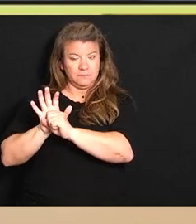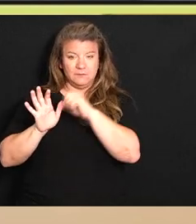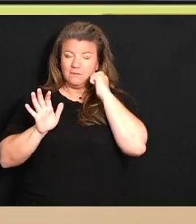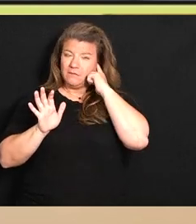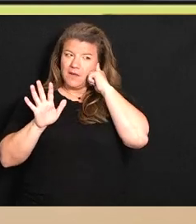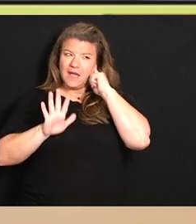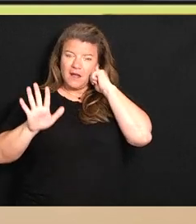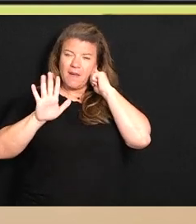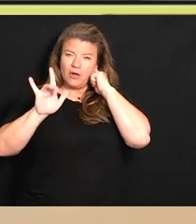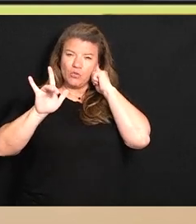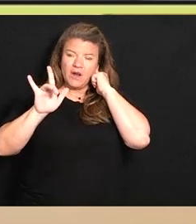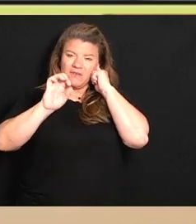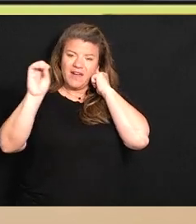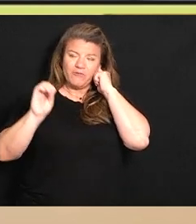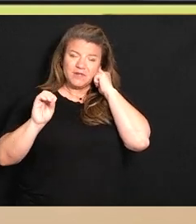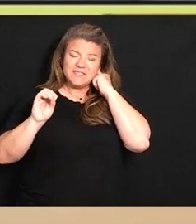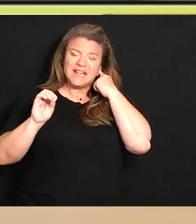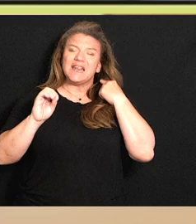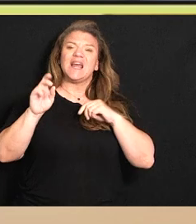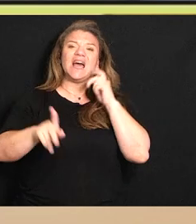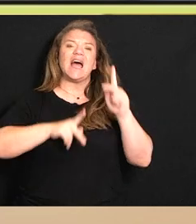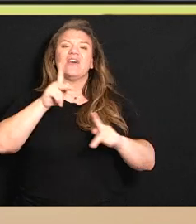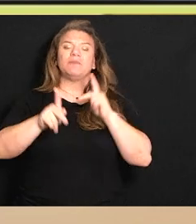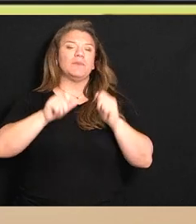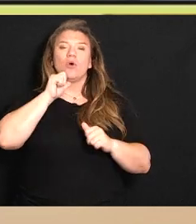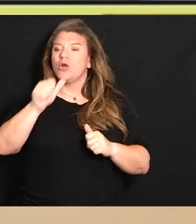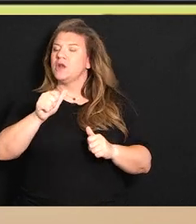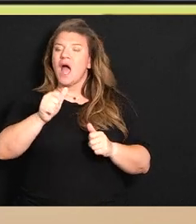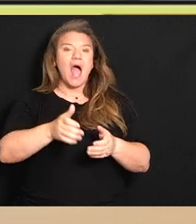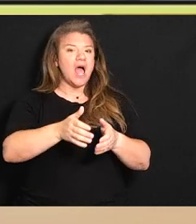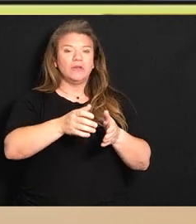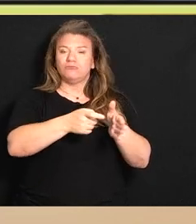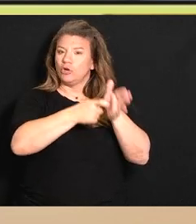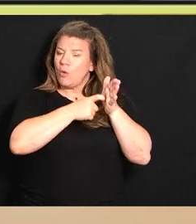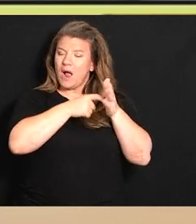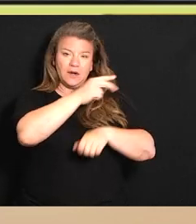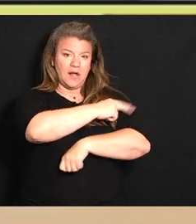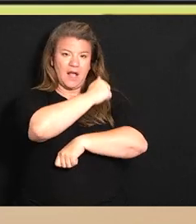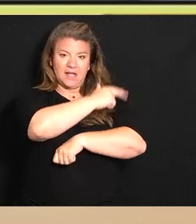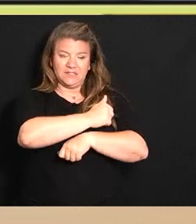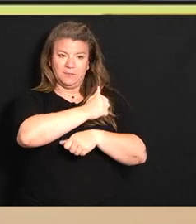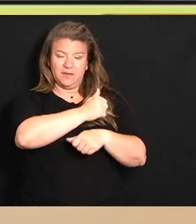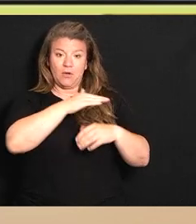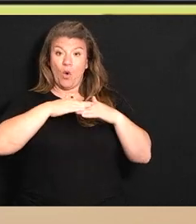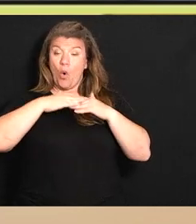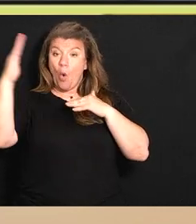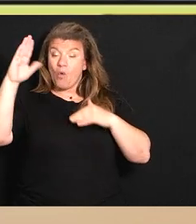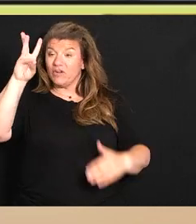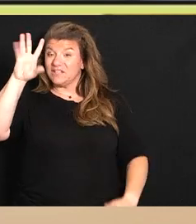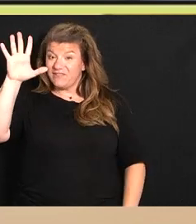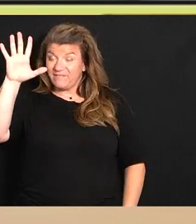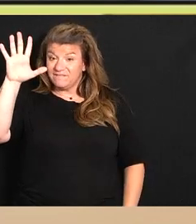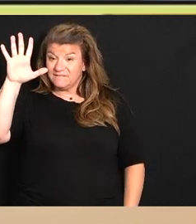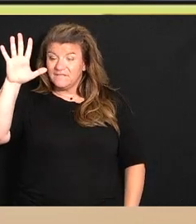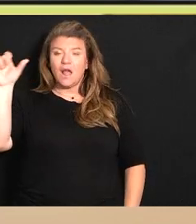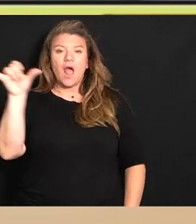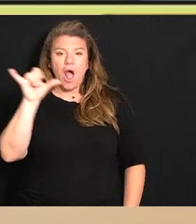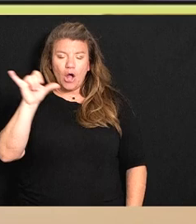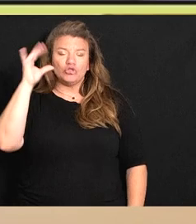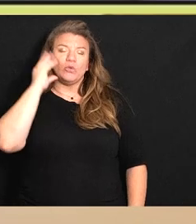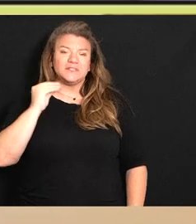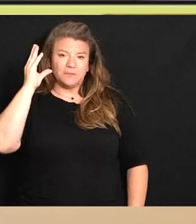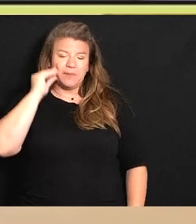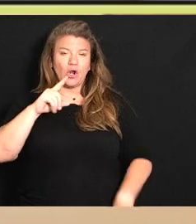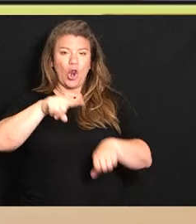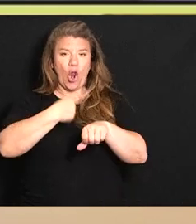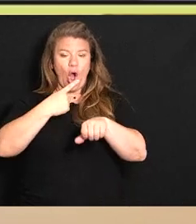25% of people not requiring hospitalizations over 65 also experienced these